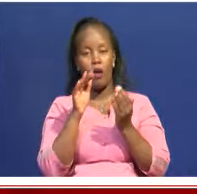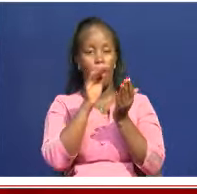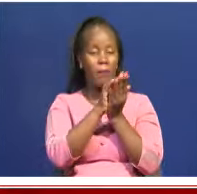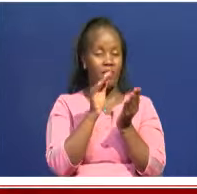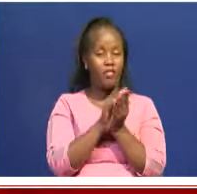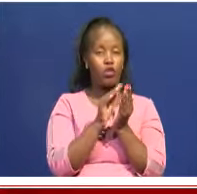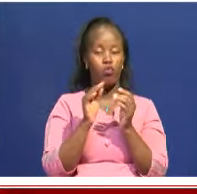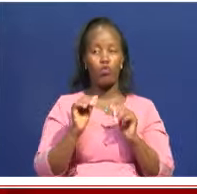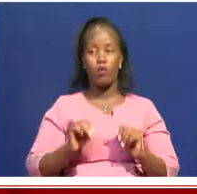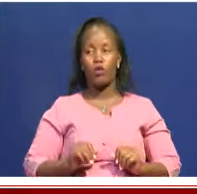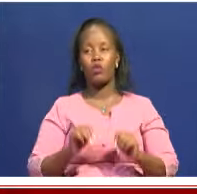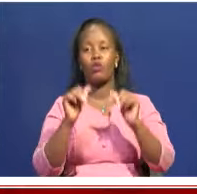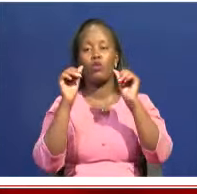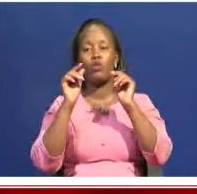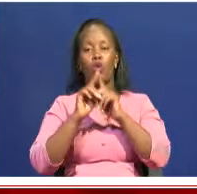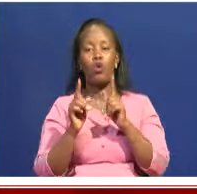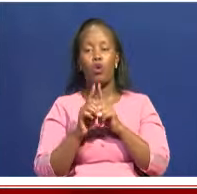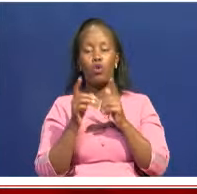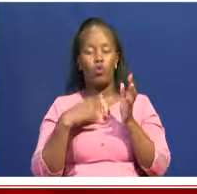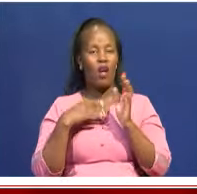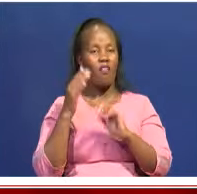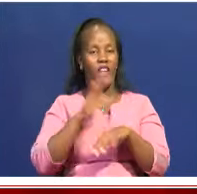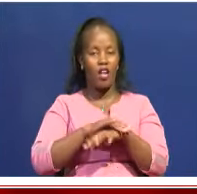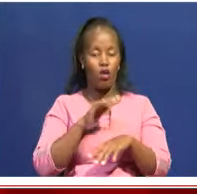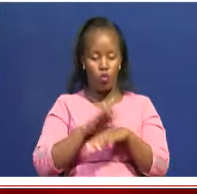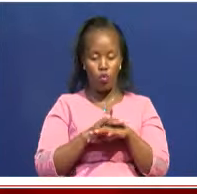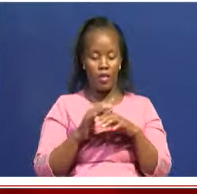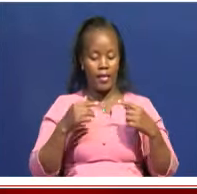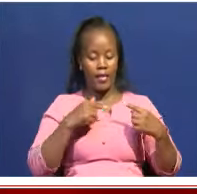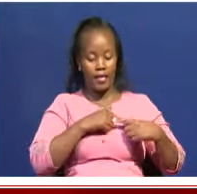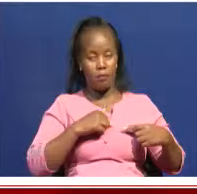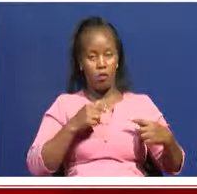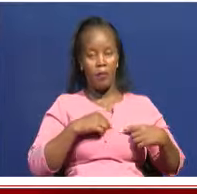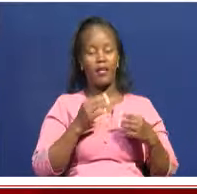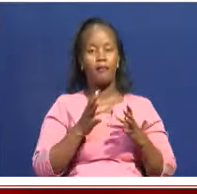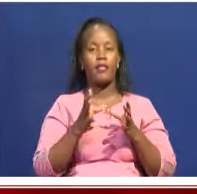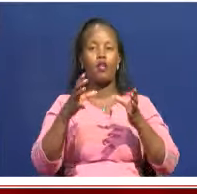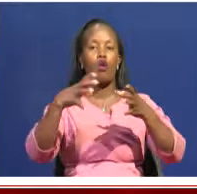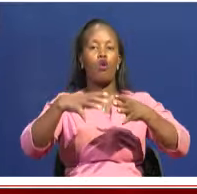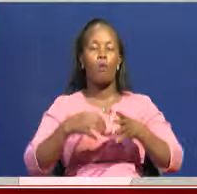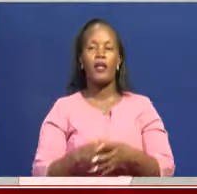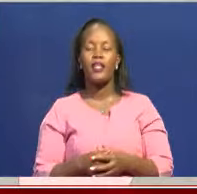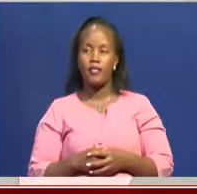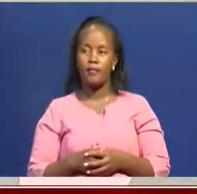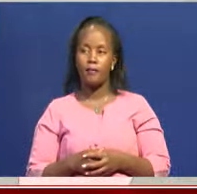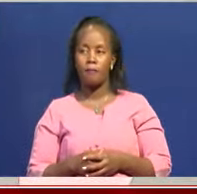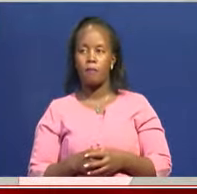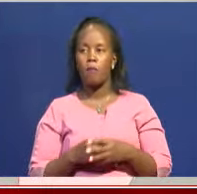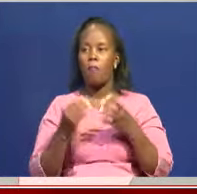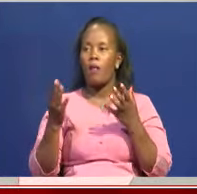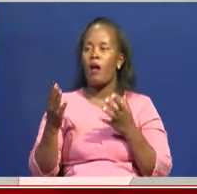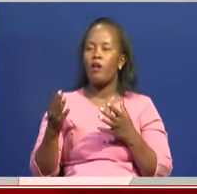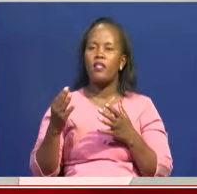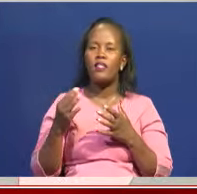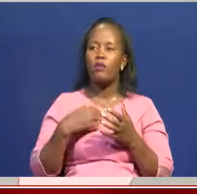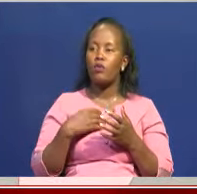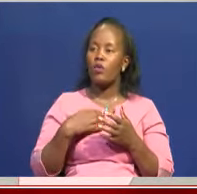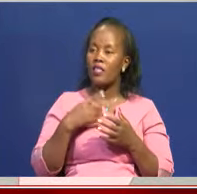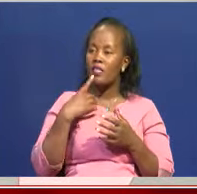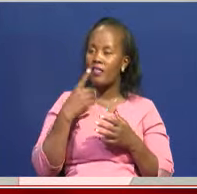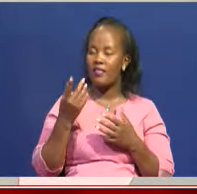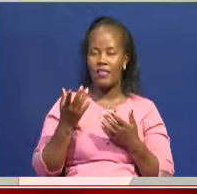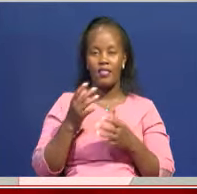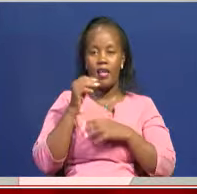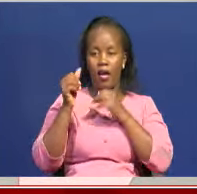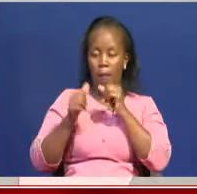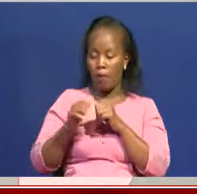will have a functional, cultural and diplomatic community. Absolutely. It's good you mentioned about the Ushanga initiative. We'll be talking about Women's Day